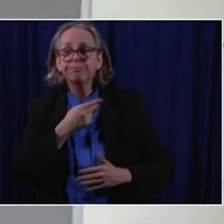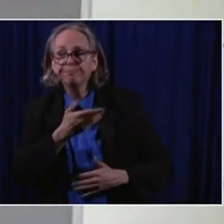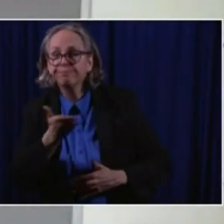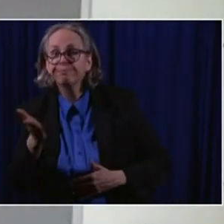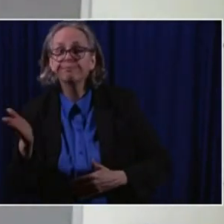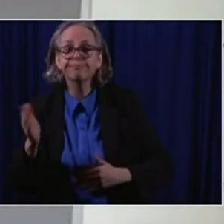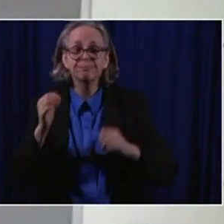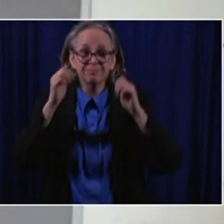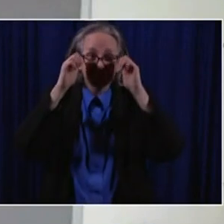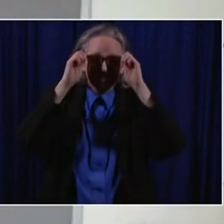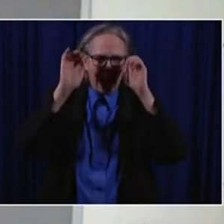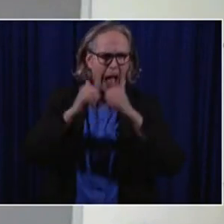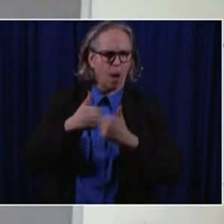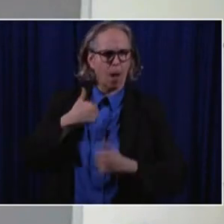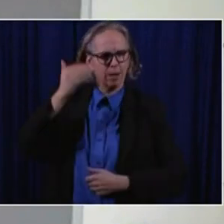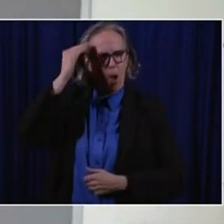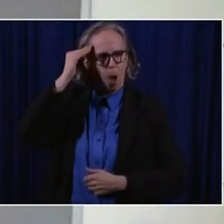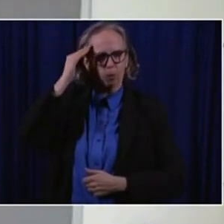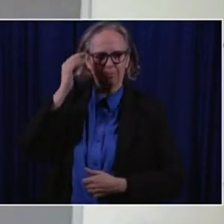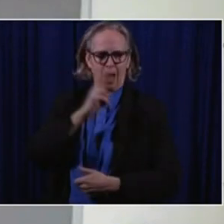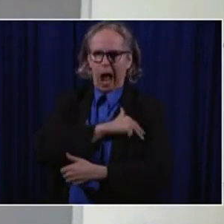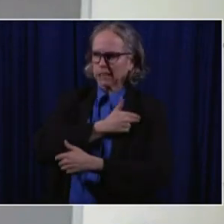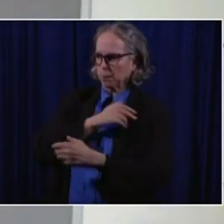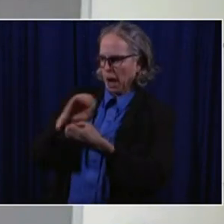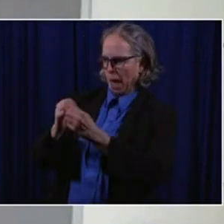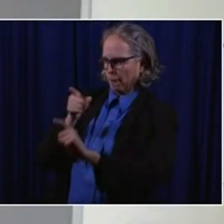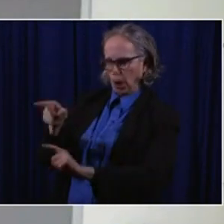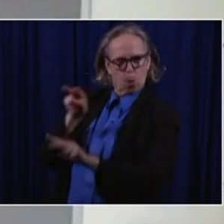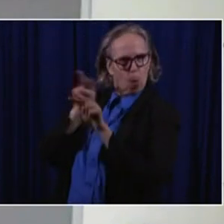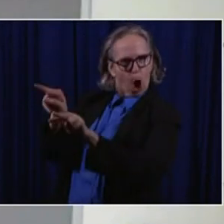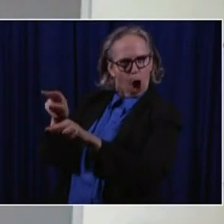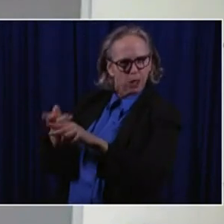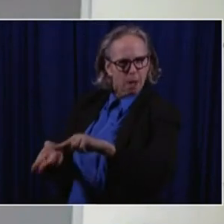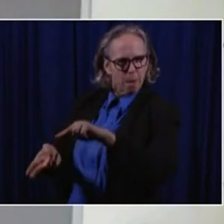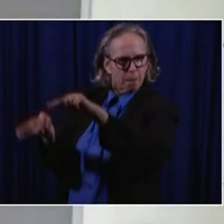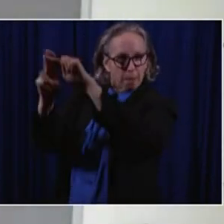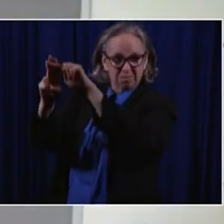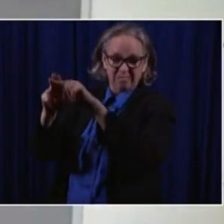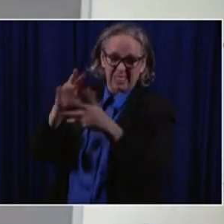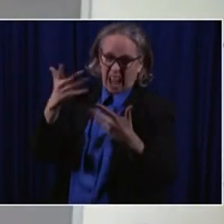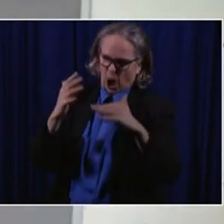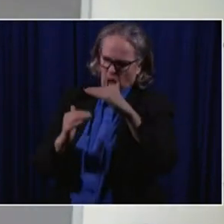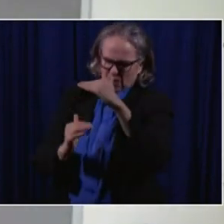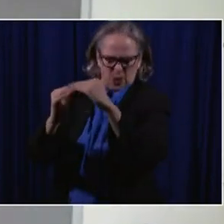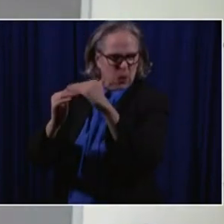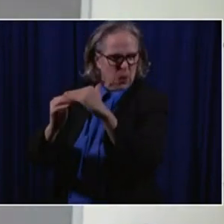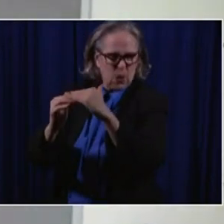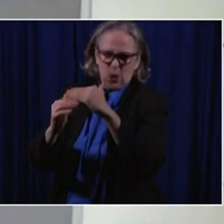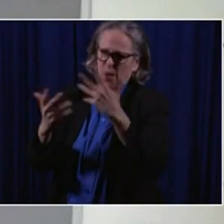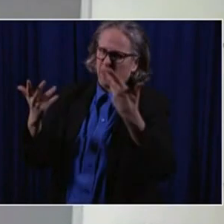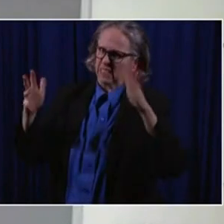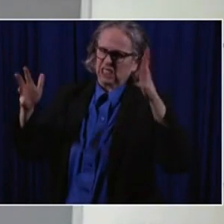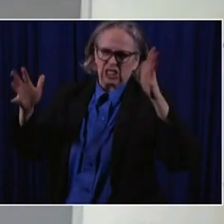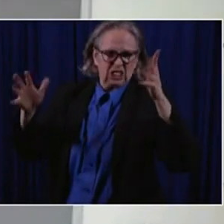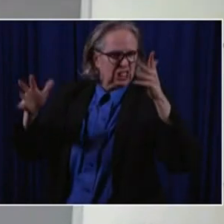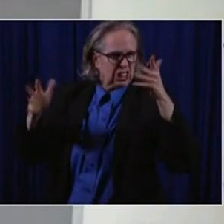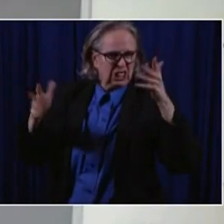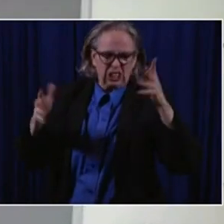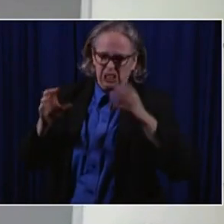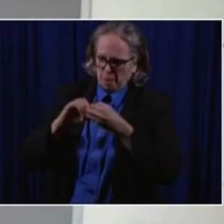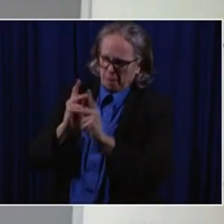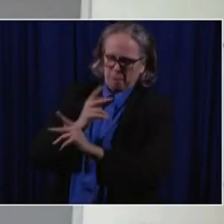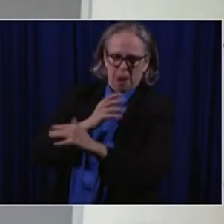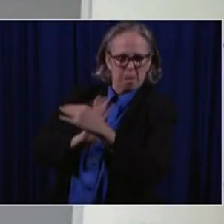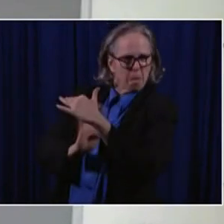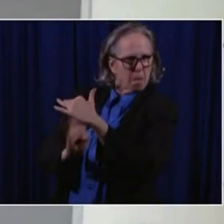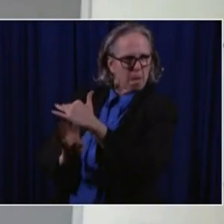are very, uh, packed right now. Senses are very high. So I'm curious to see what will come in